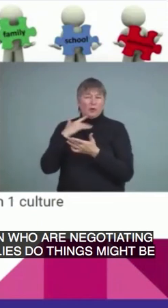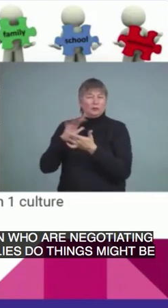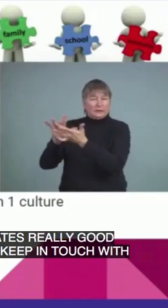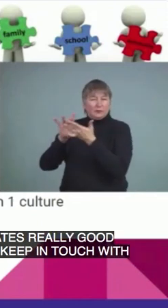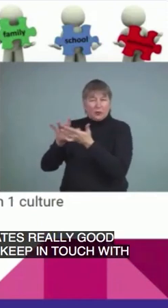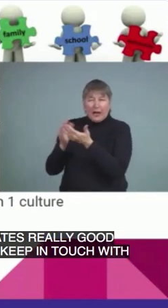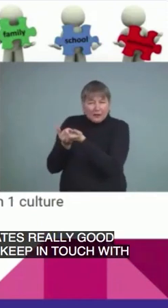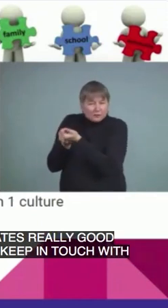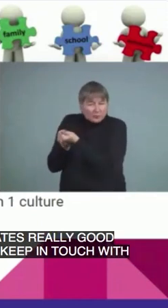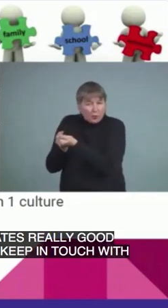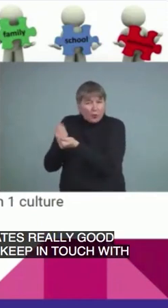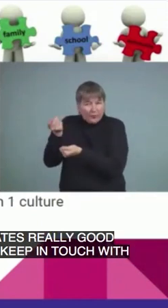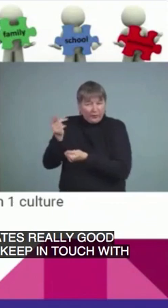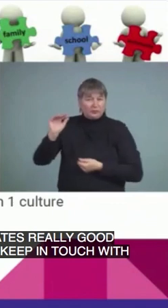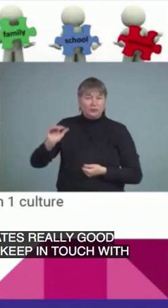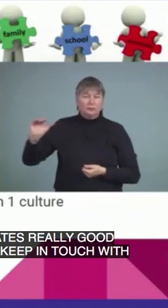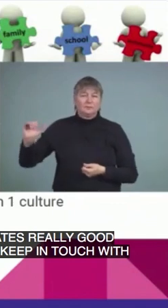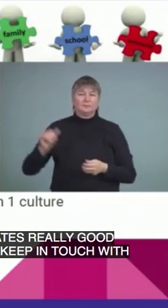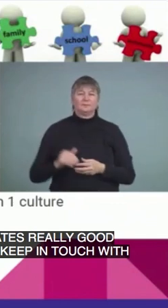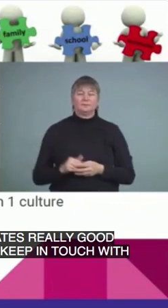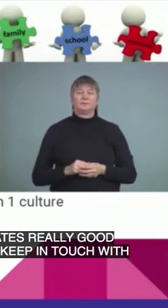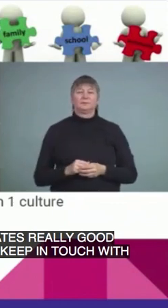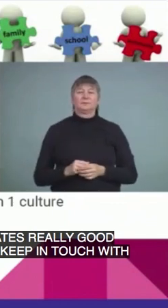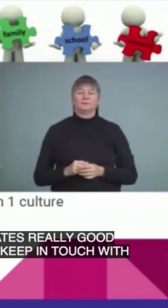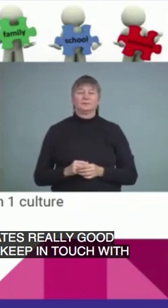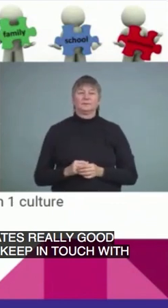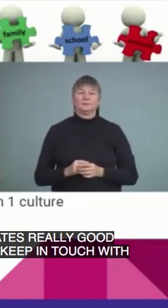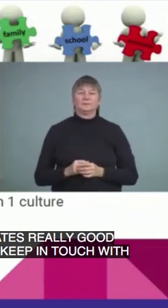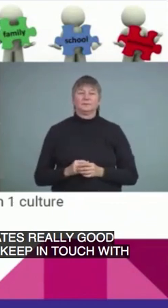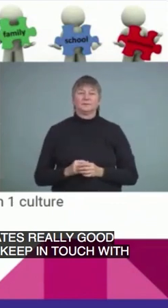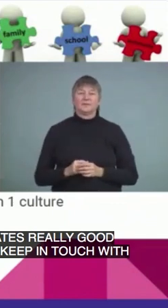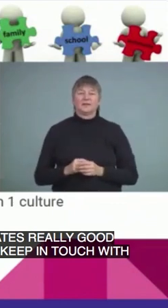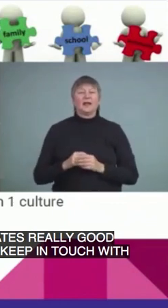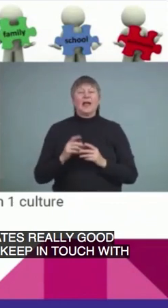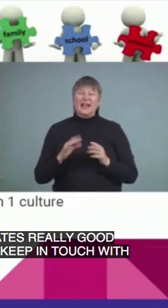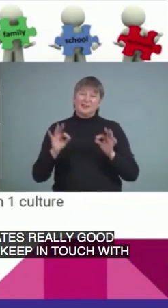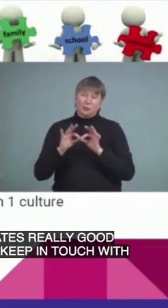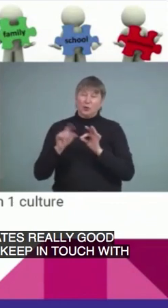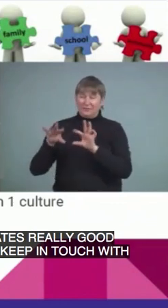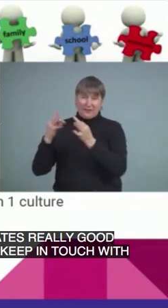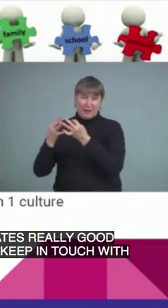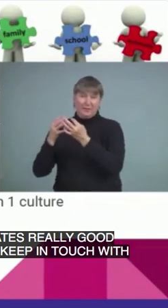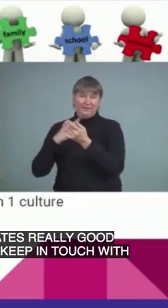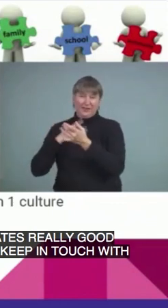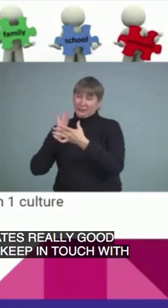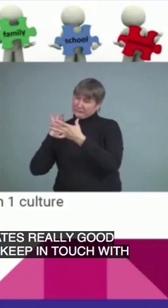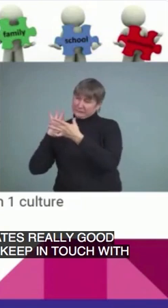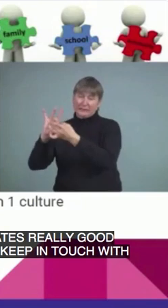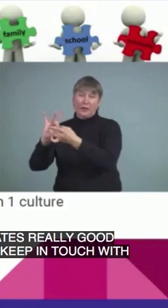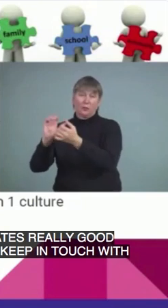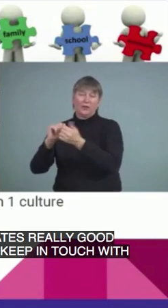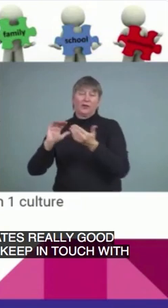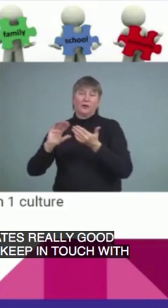It's really important for families to belong to a supportive community to make those connections.